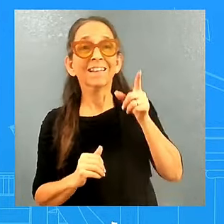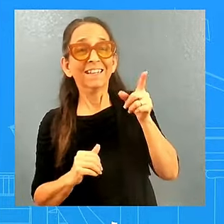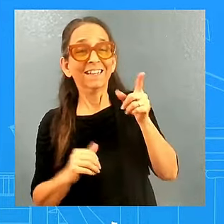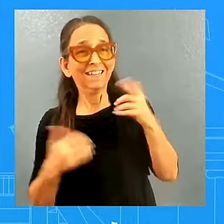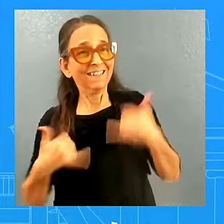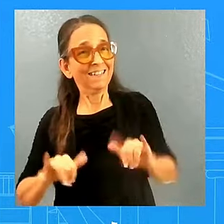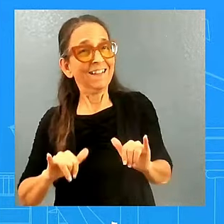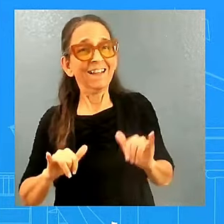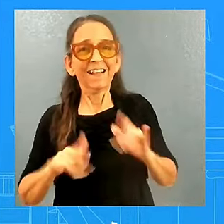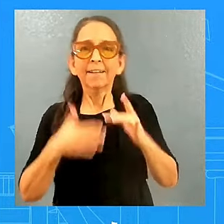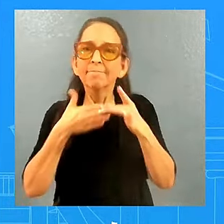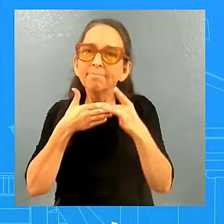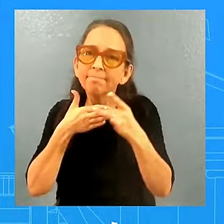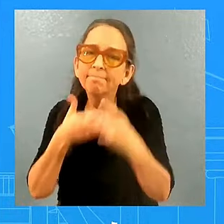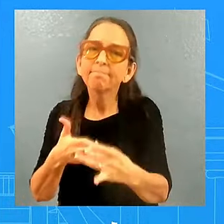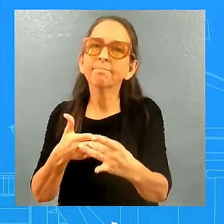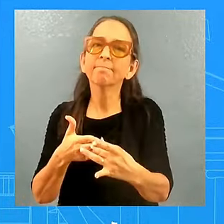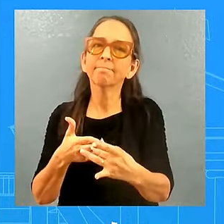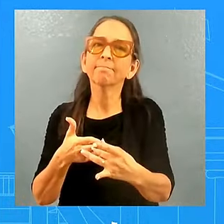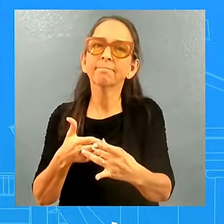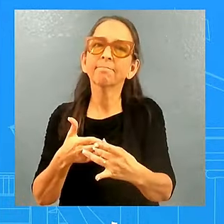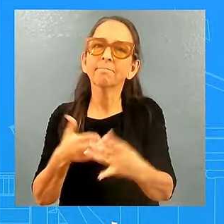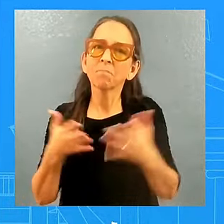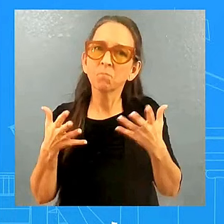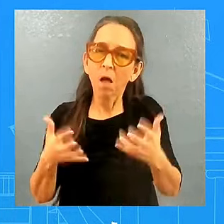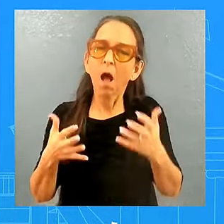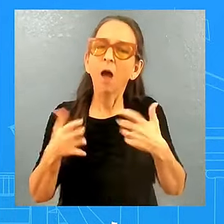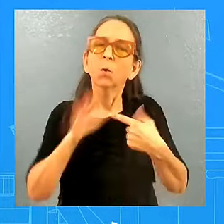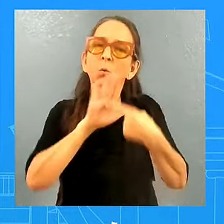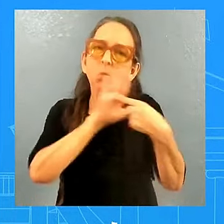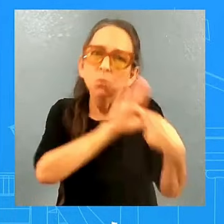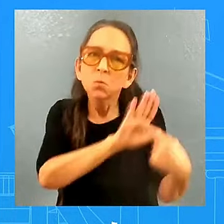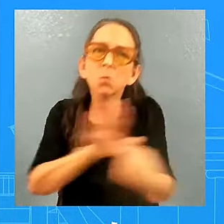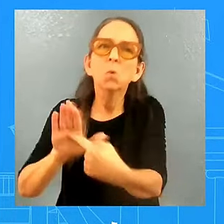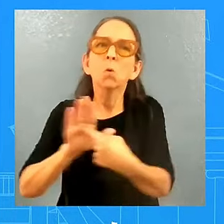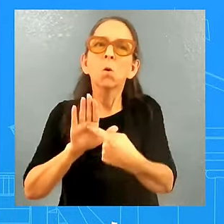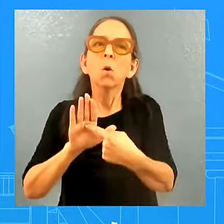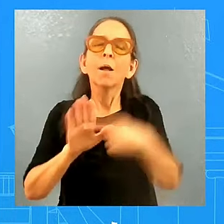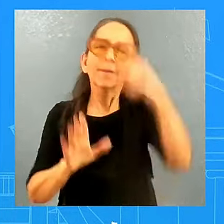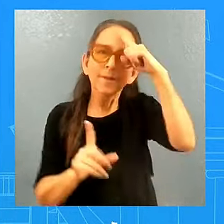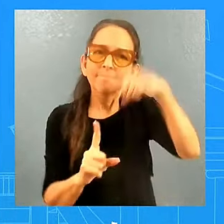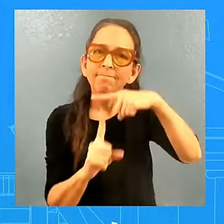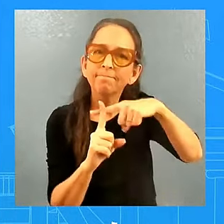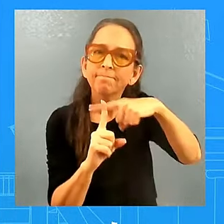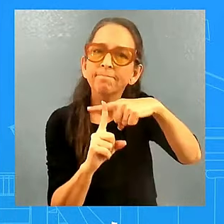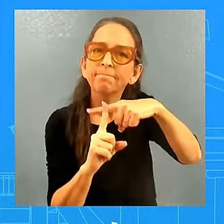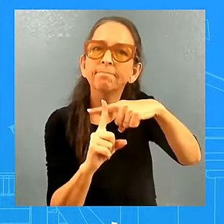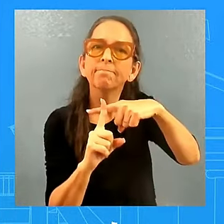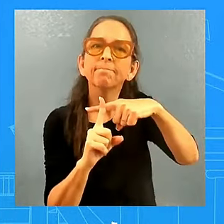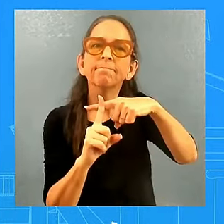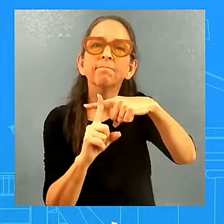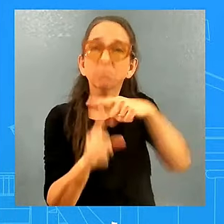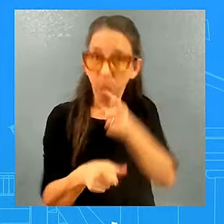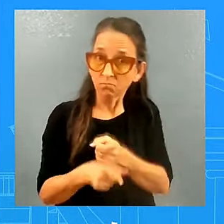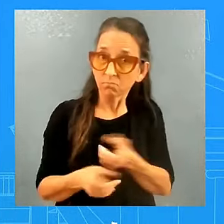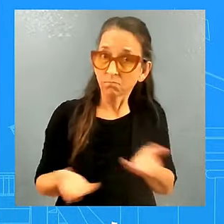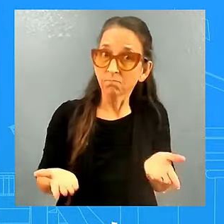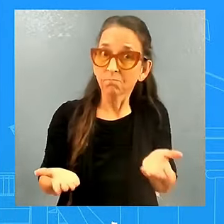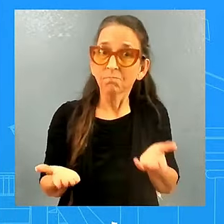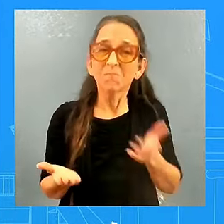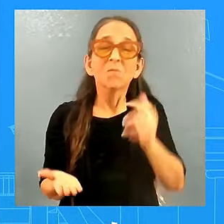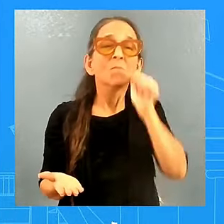he shows optimism, right? He wants to make sure that people understand that there is a tomorrow, right? There is going to be